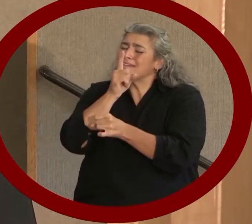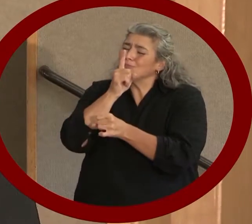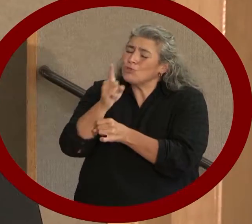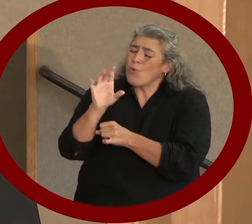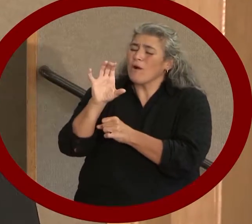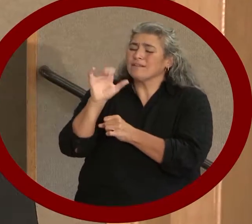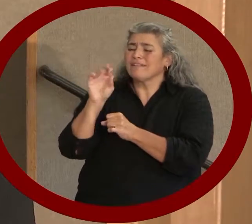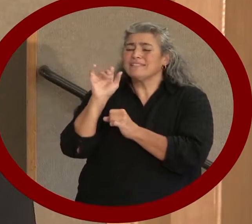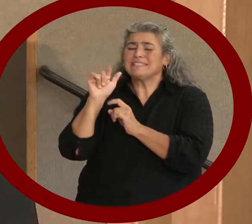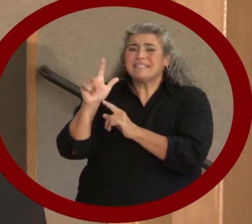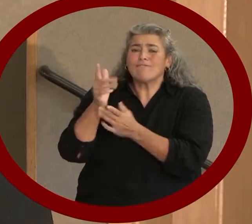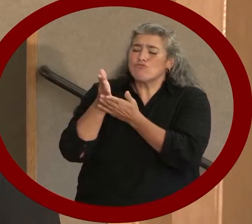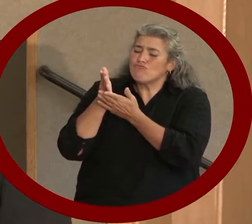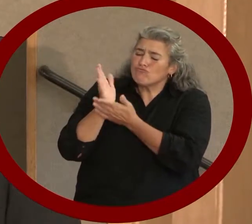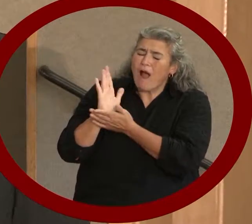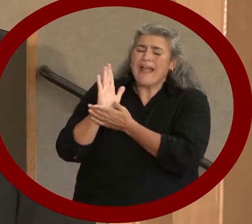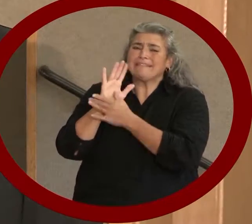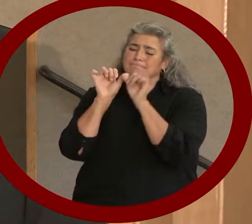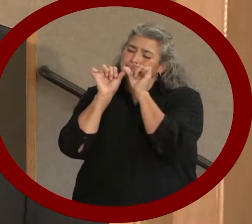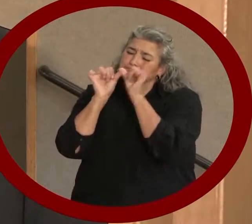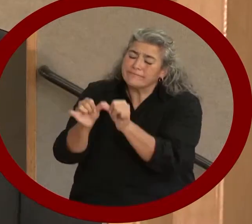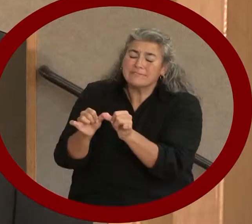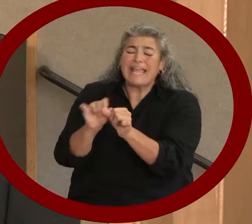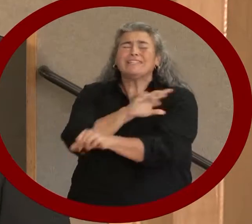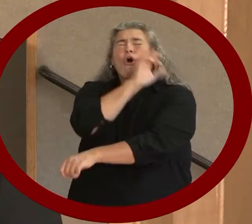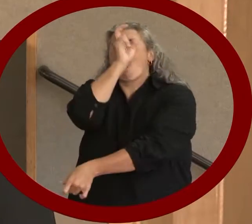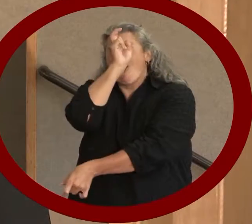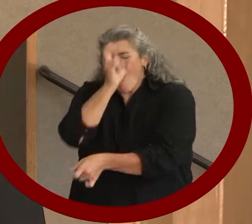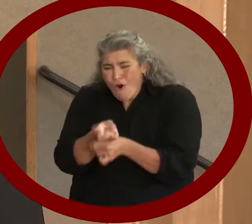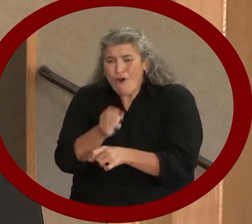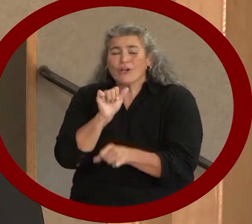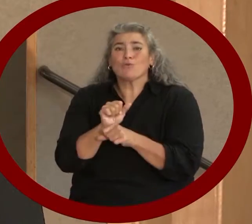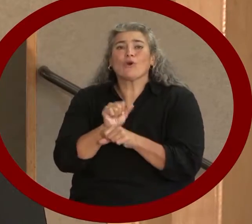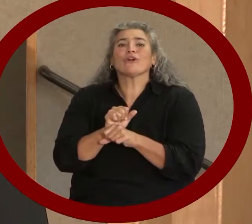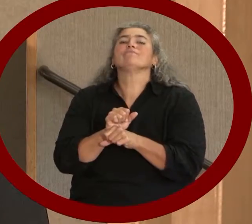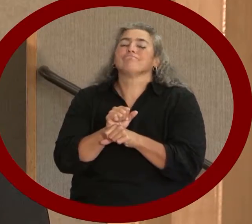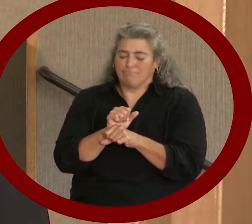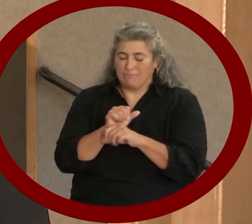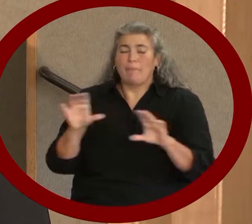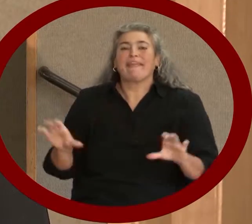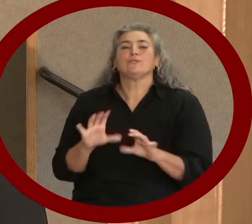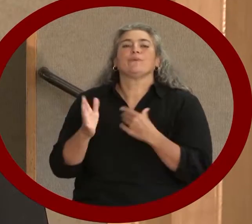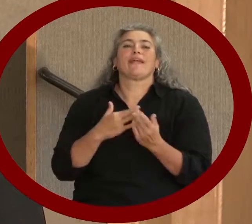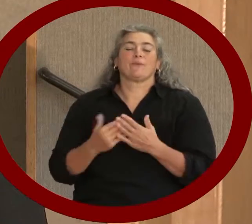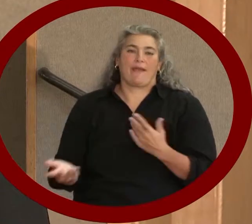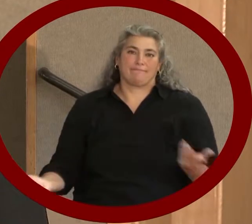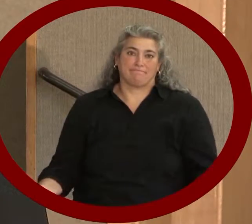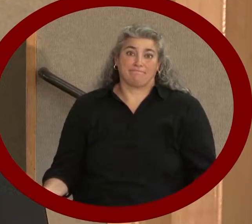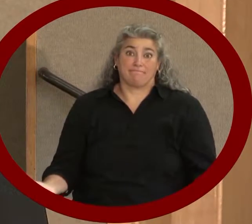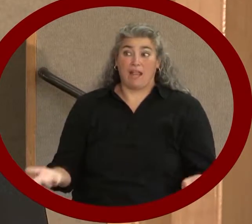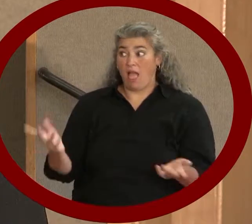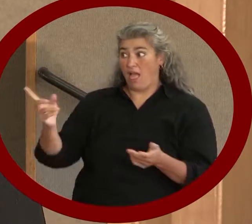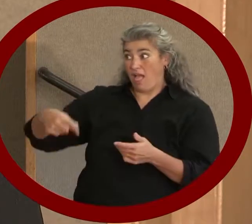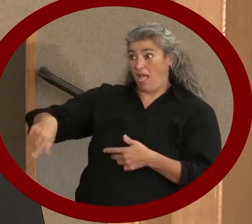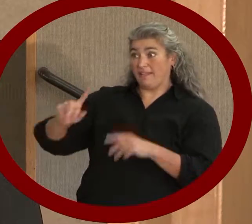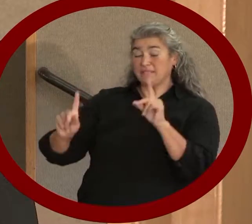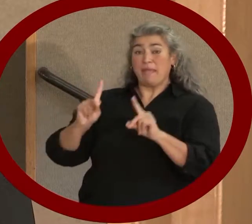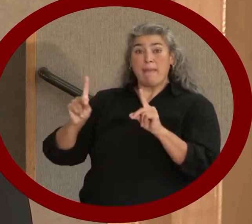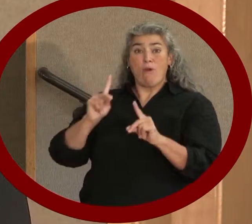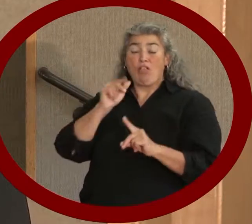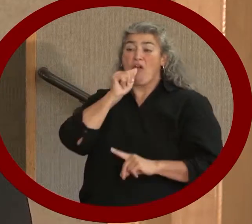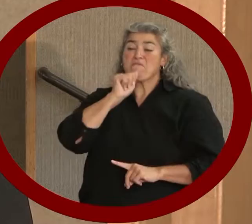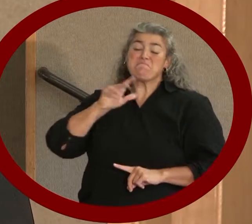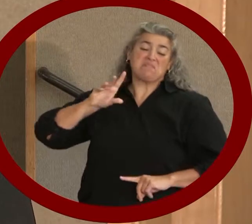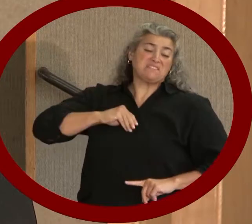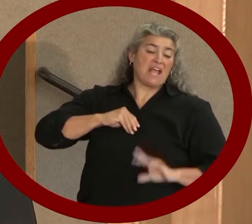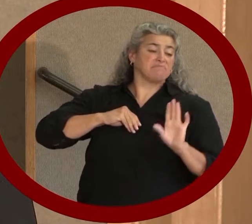disabilities is hard work, but they do it anyways. These honorees are not content to say, look at far